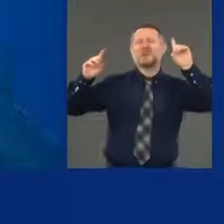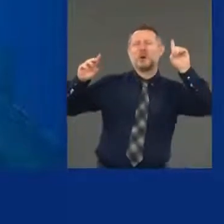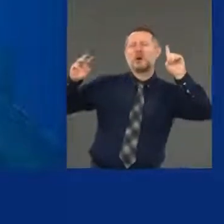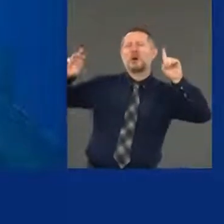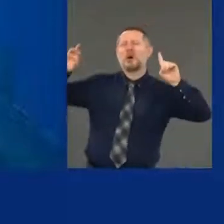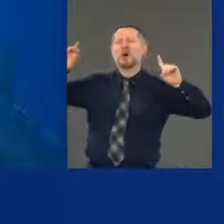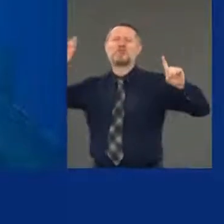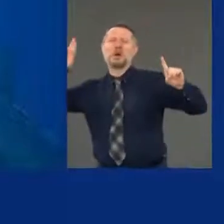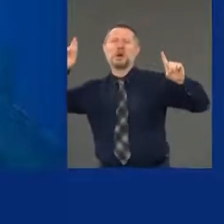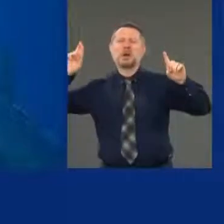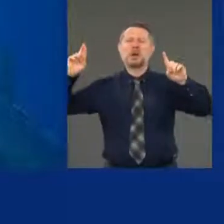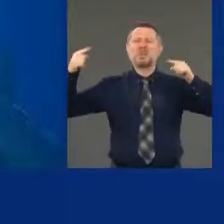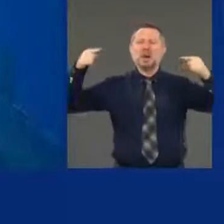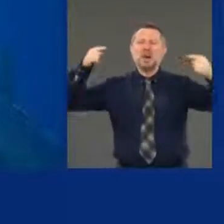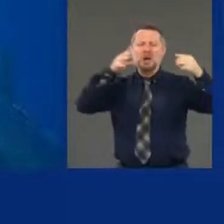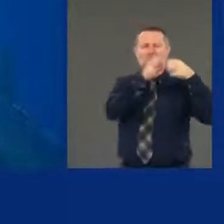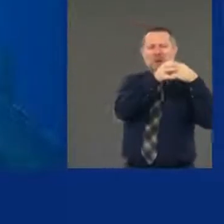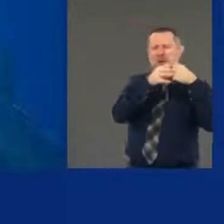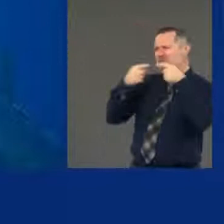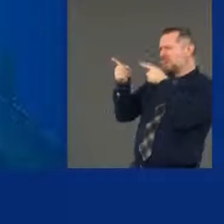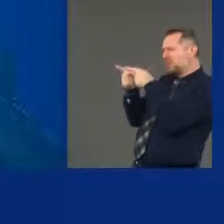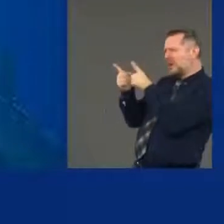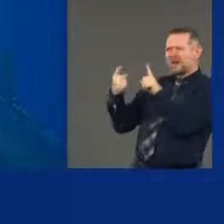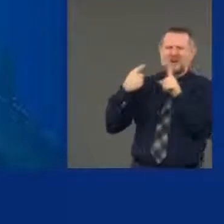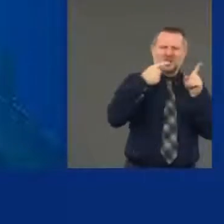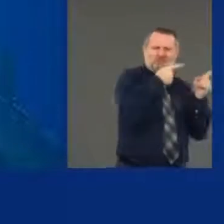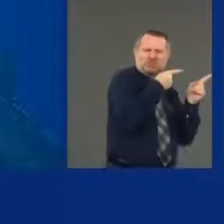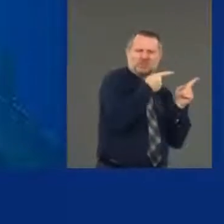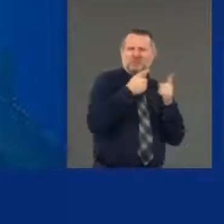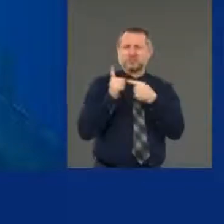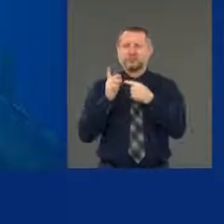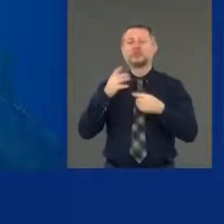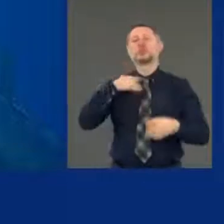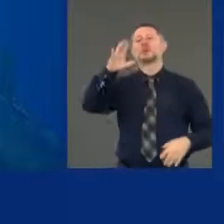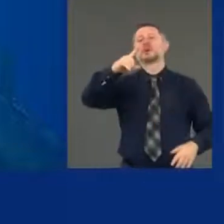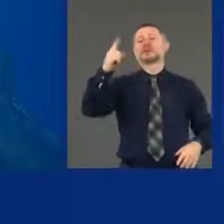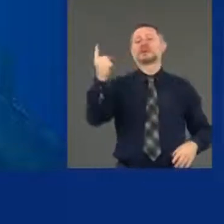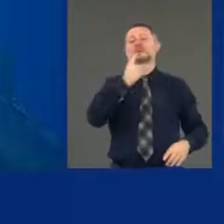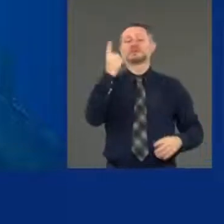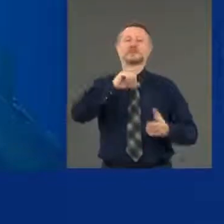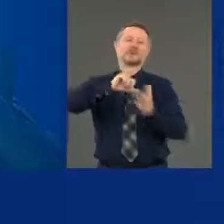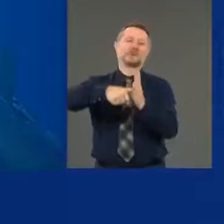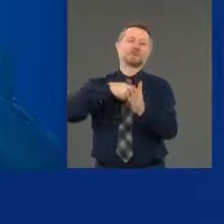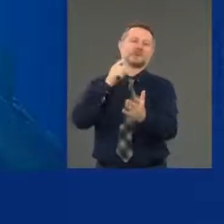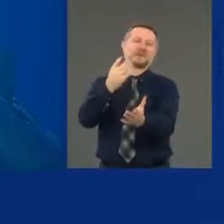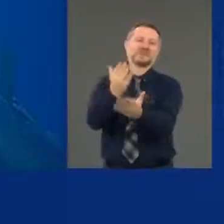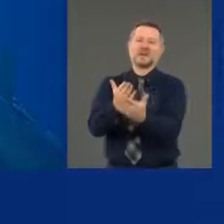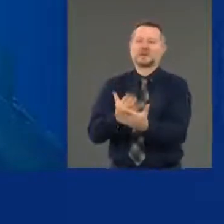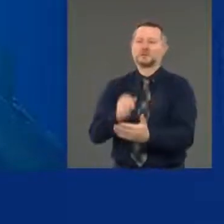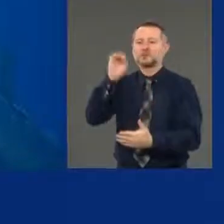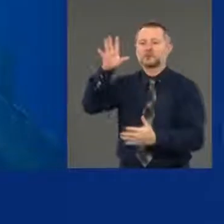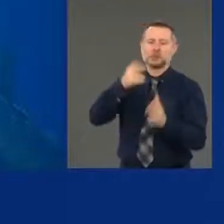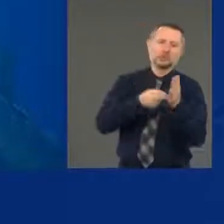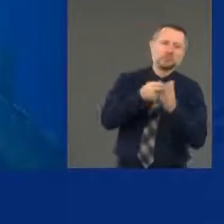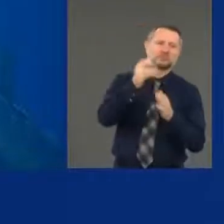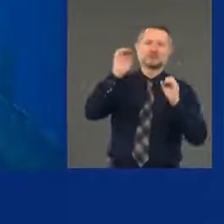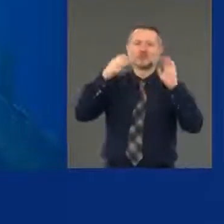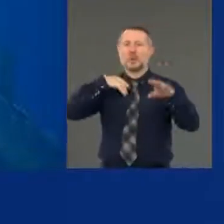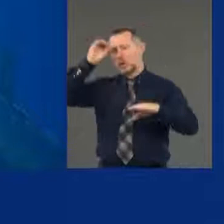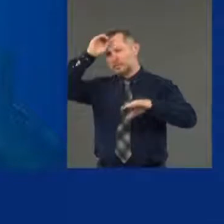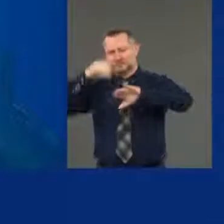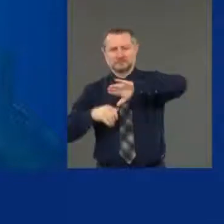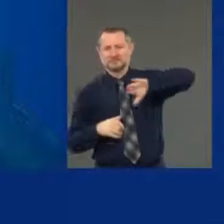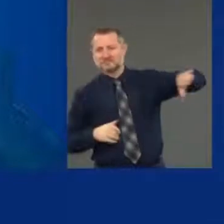That's why I've always said facts and opinion, facts and opinion. I can give you my opinion. different than the facts.